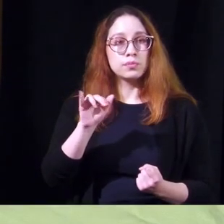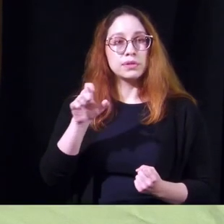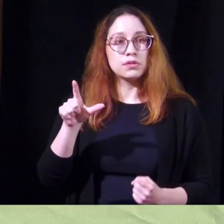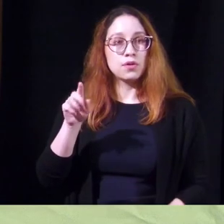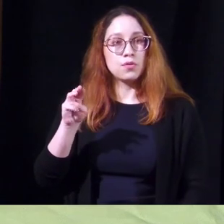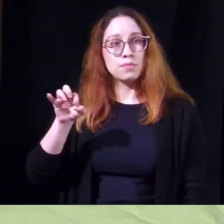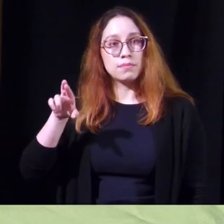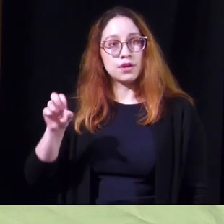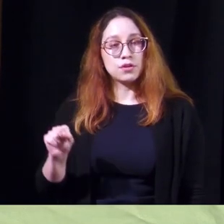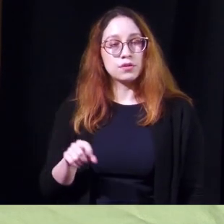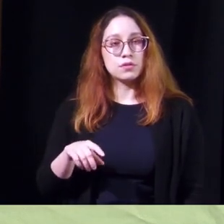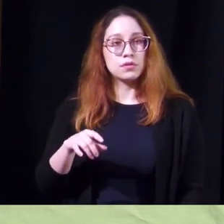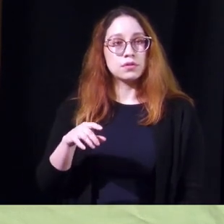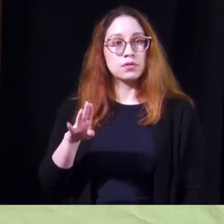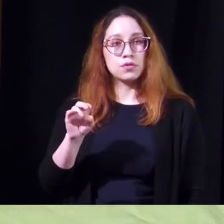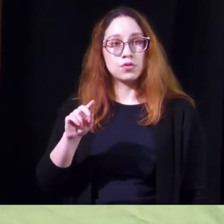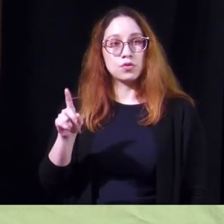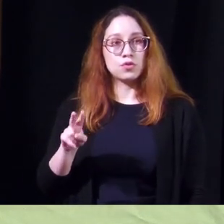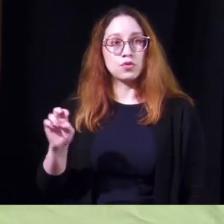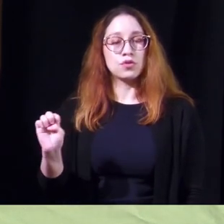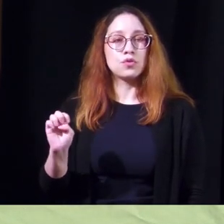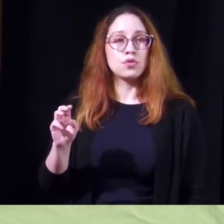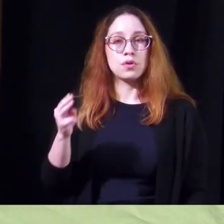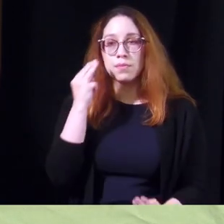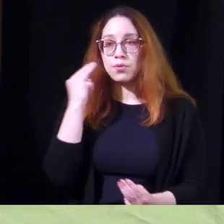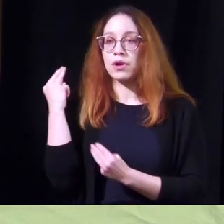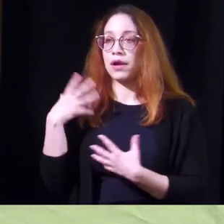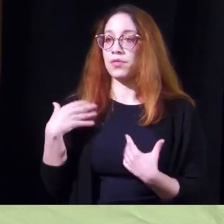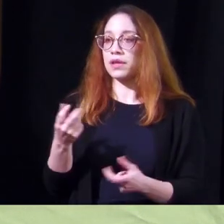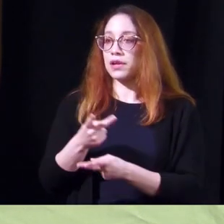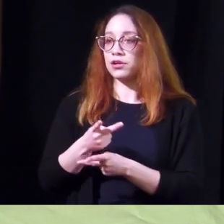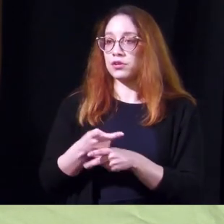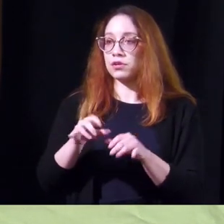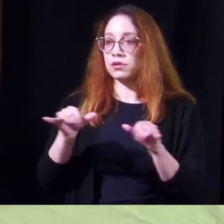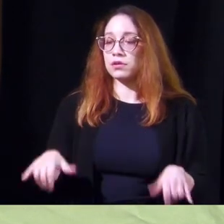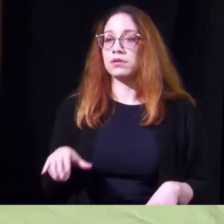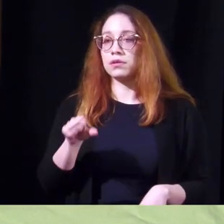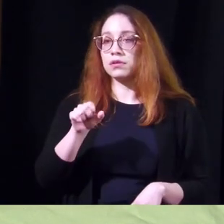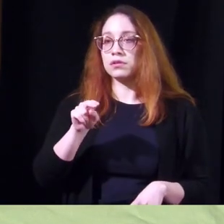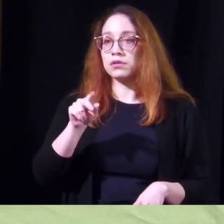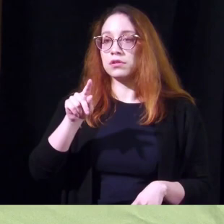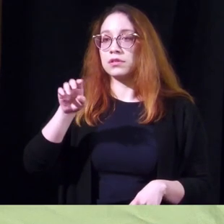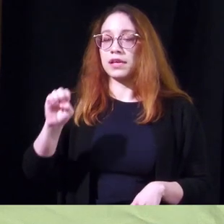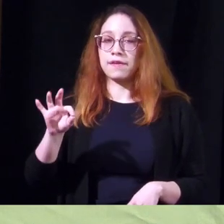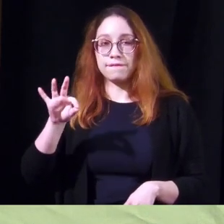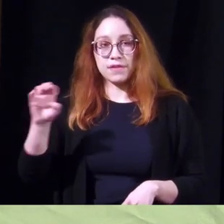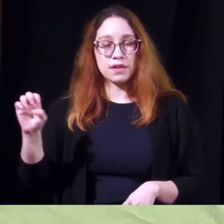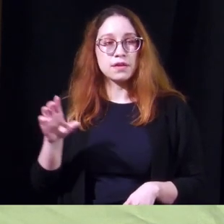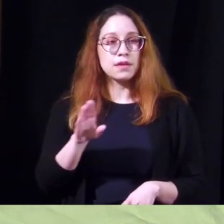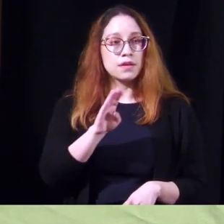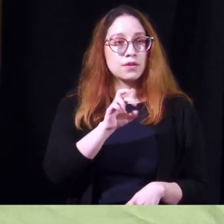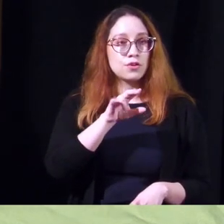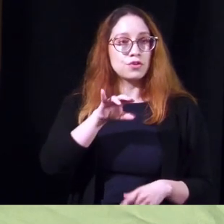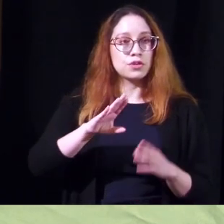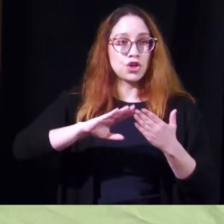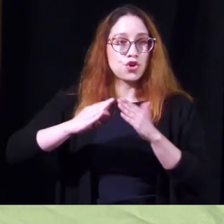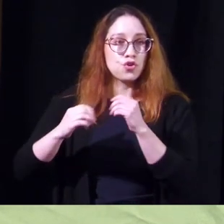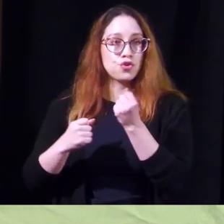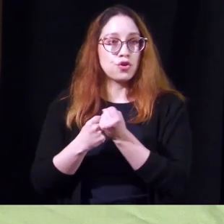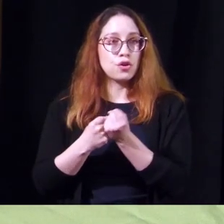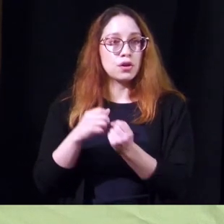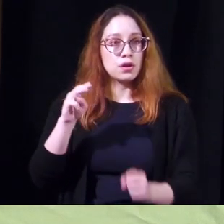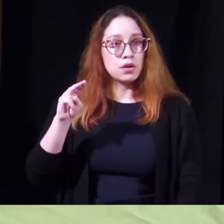our bronze supporters memorial healthcare system sanofi and viatris our community sponsors